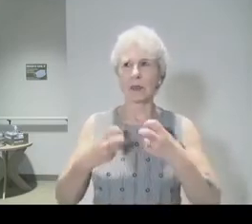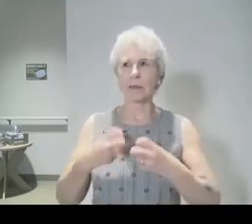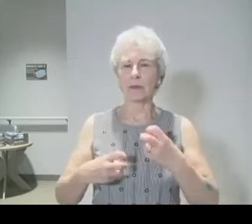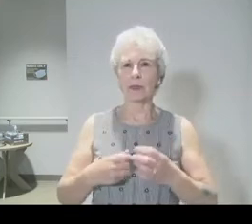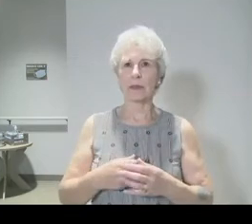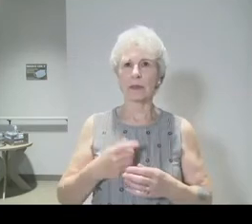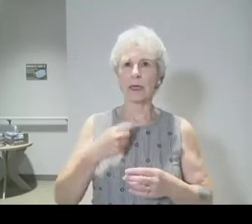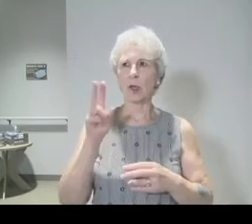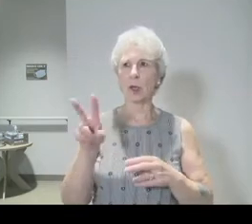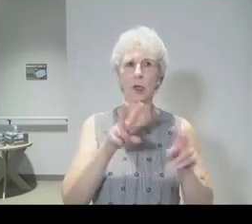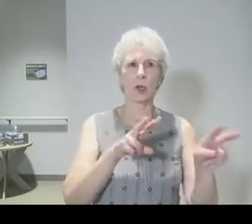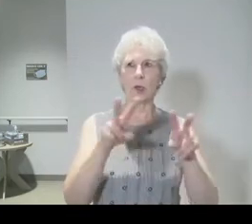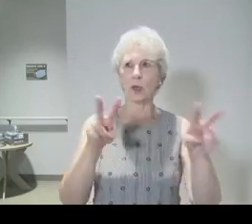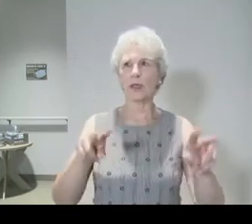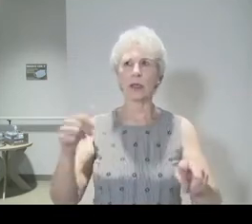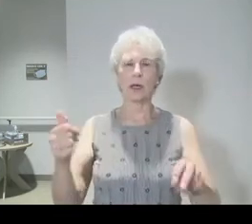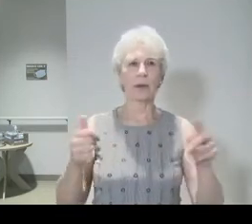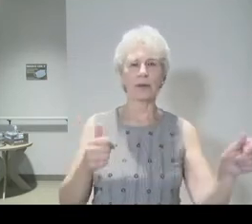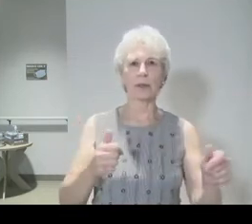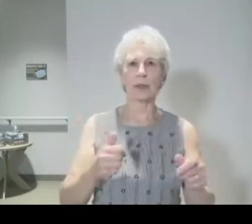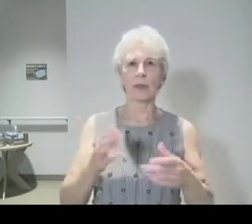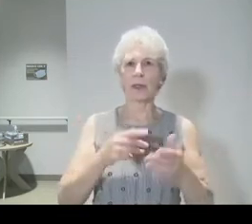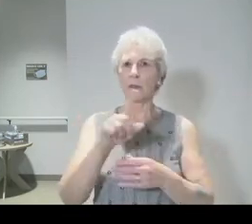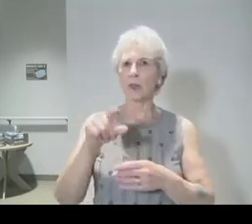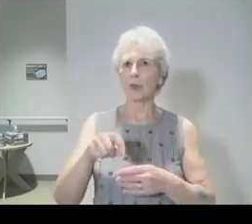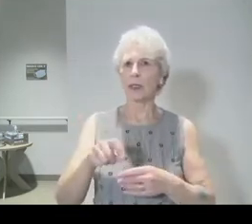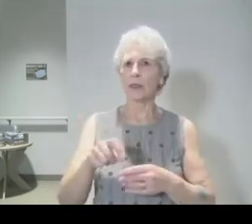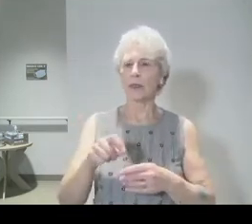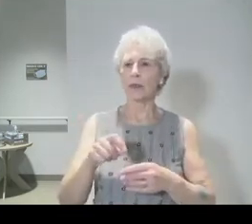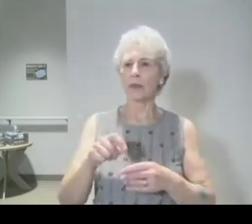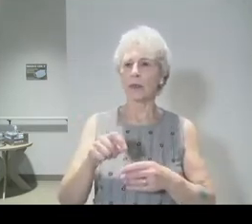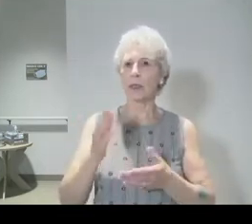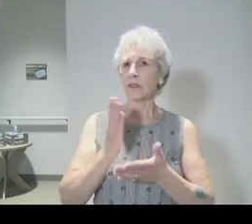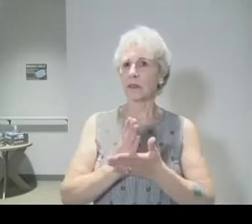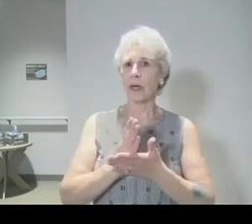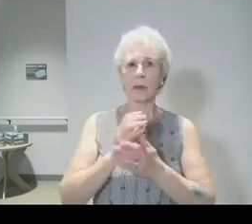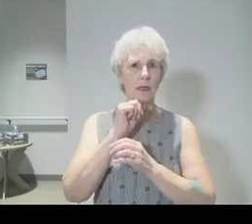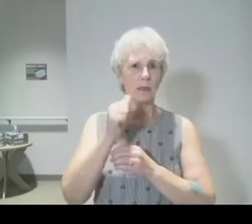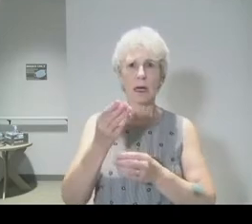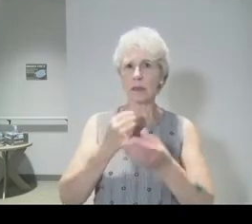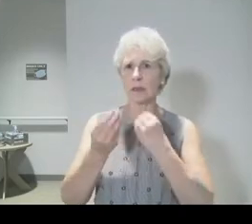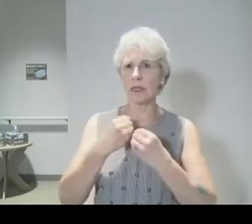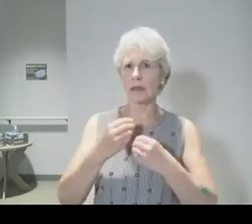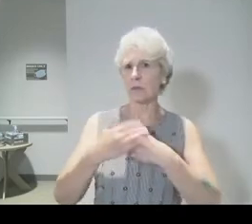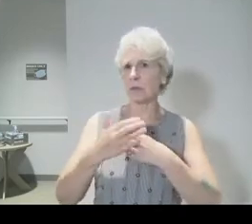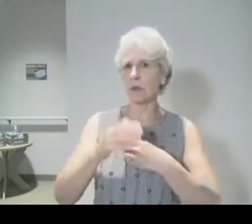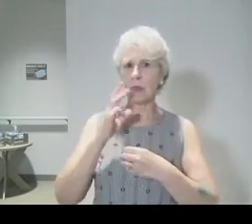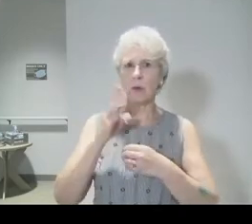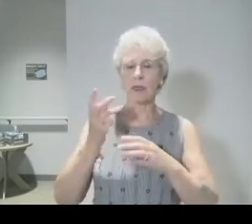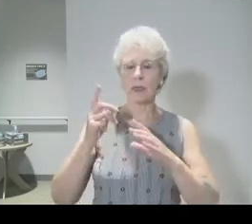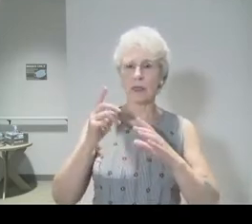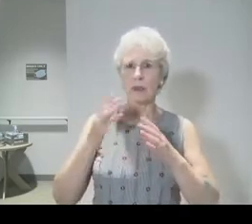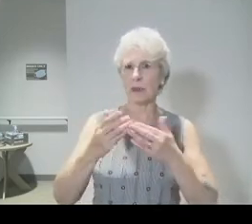not looking at anybody else. And maybe you need to forego participation in this meal right now. Maybe you need